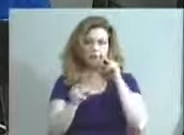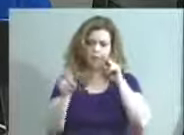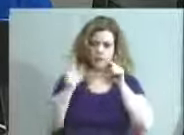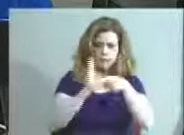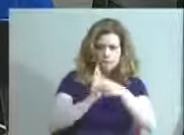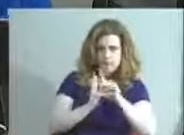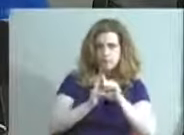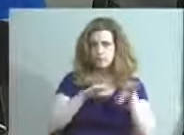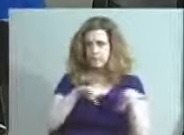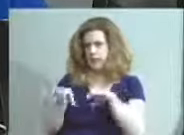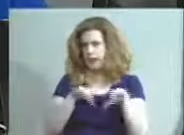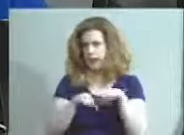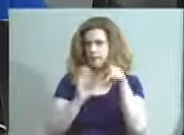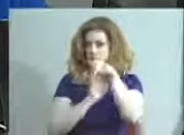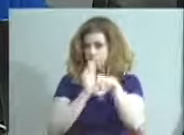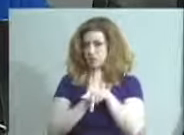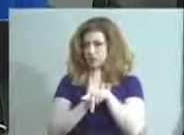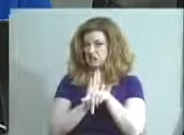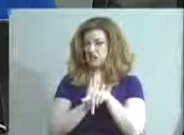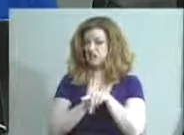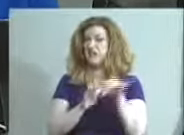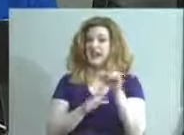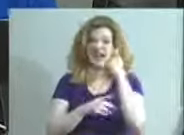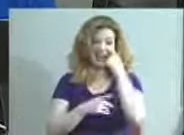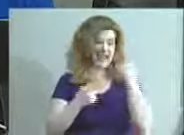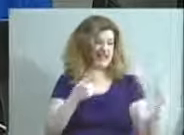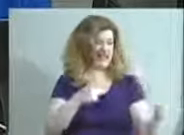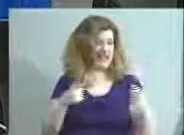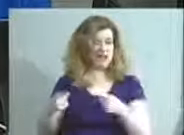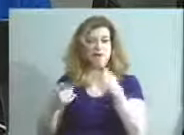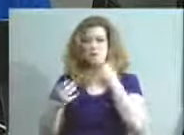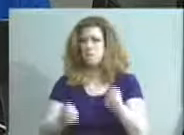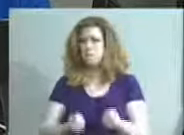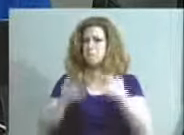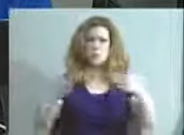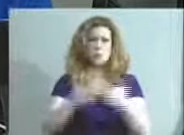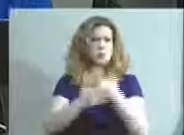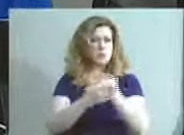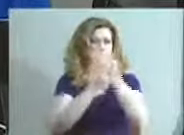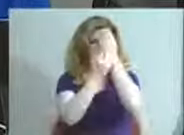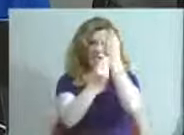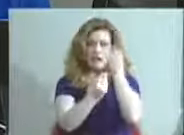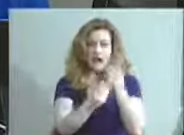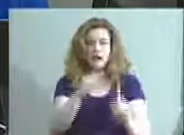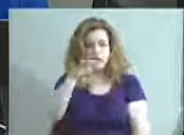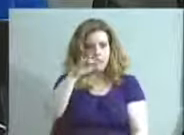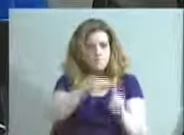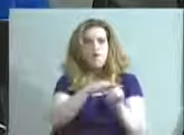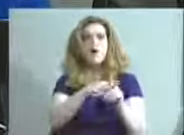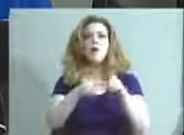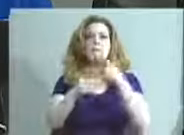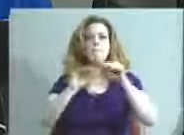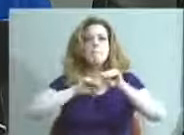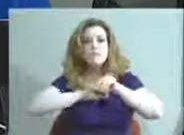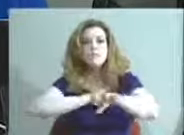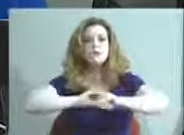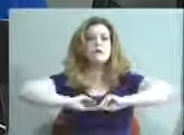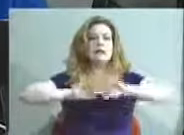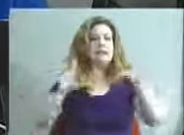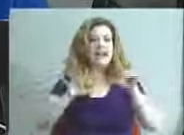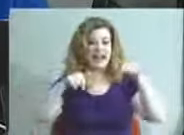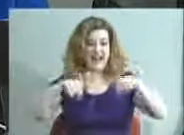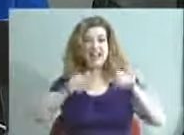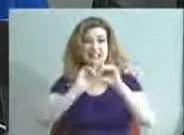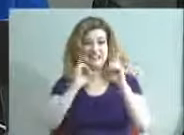policy. As that's happened, we've had a bunch of new data emerge that make it really clear that as a district we really